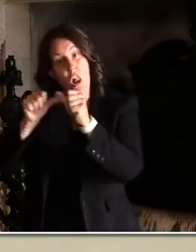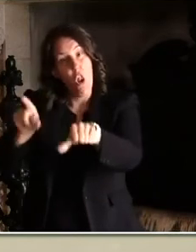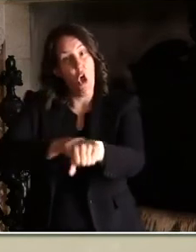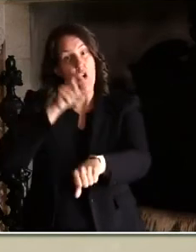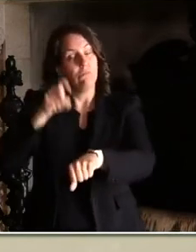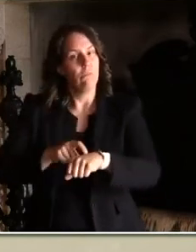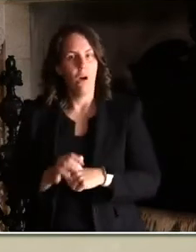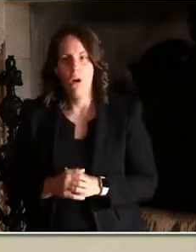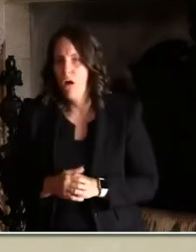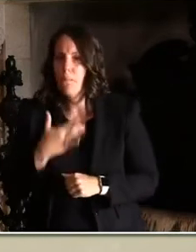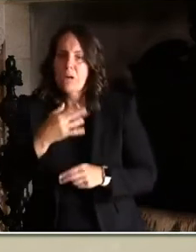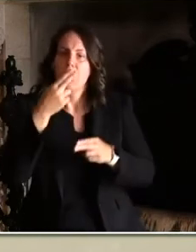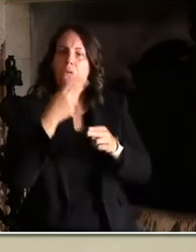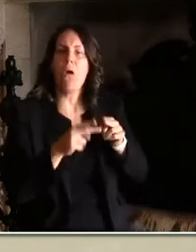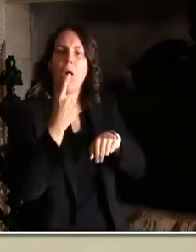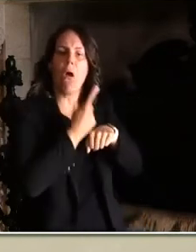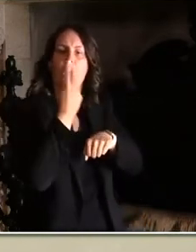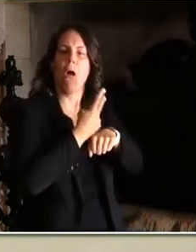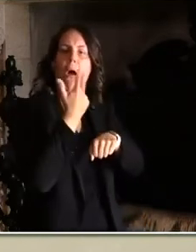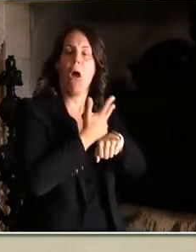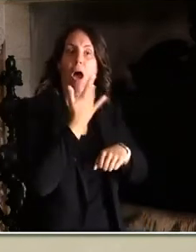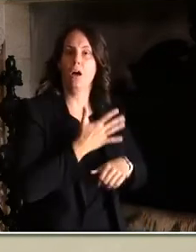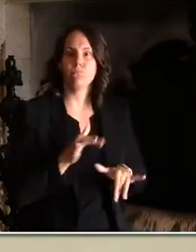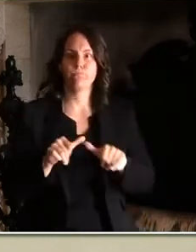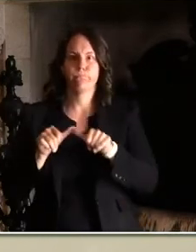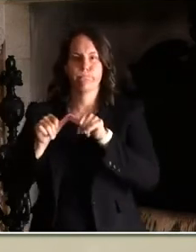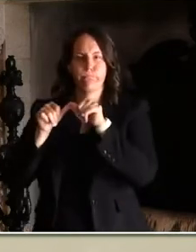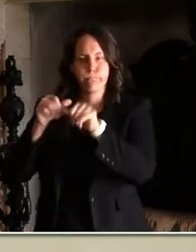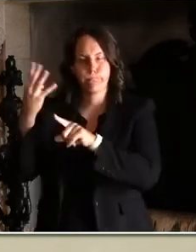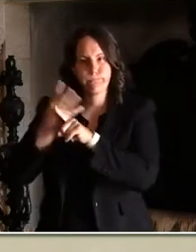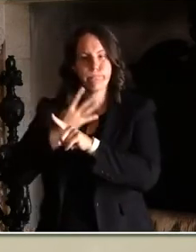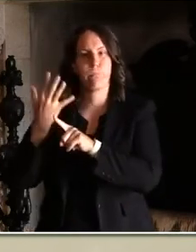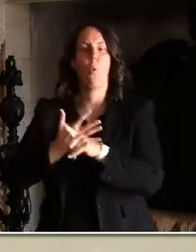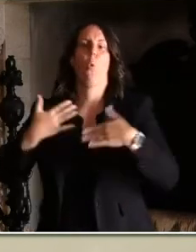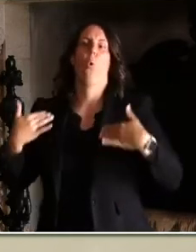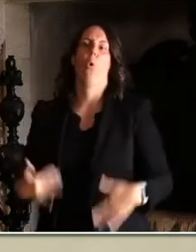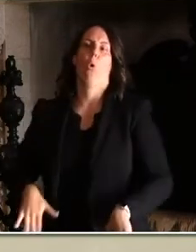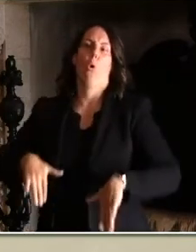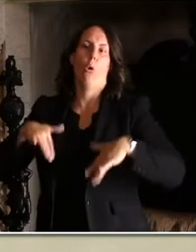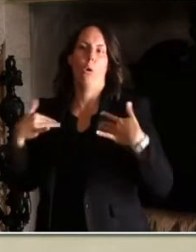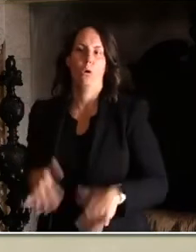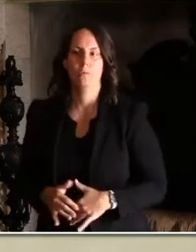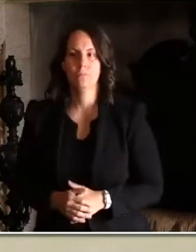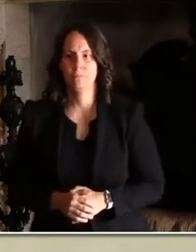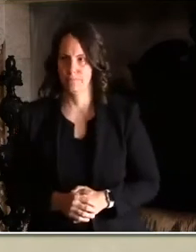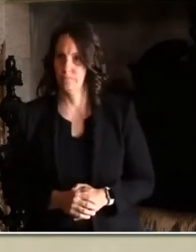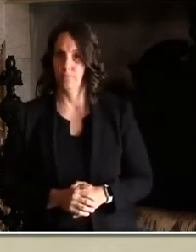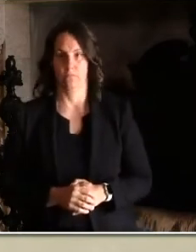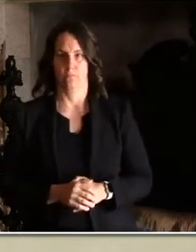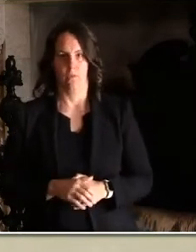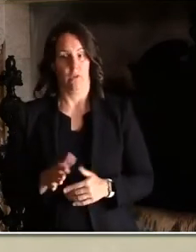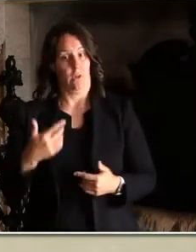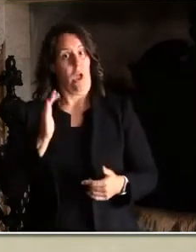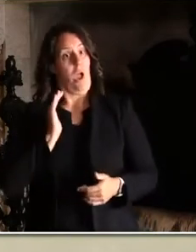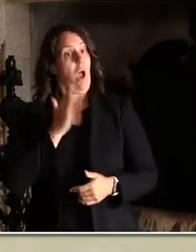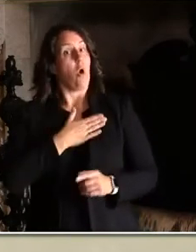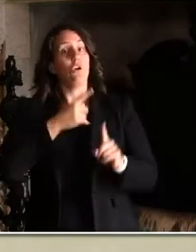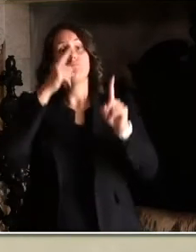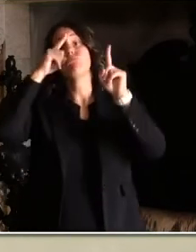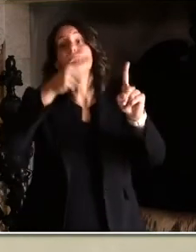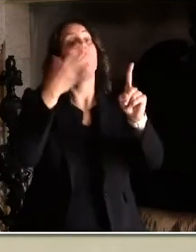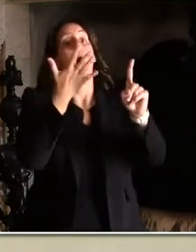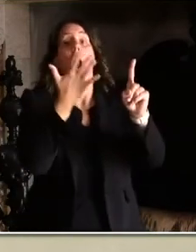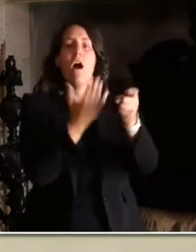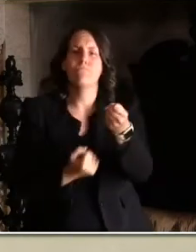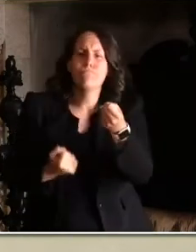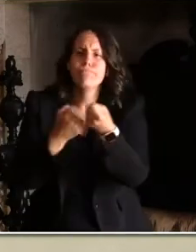Serving our state during emergencies is one of our core missions. It's who we are, but I think it's safe to say that they've gone above and beyond